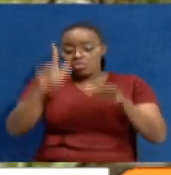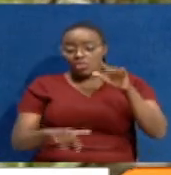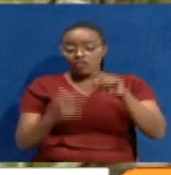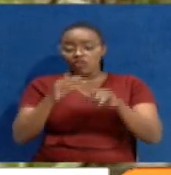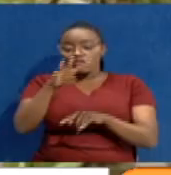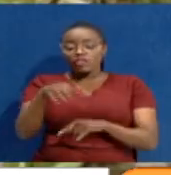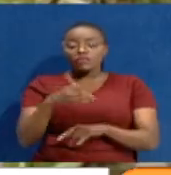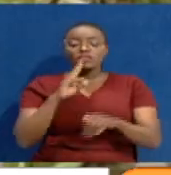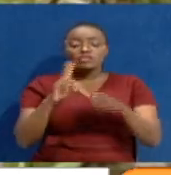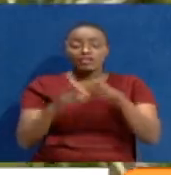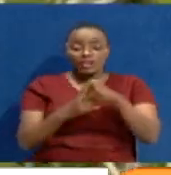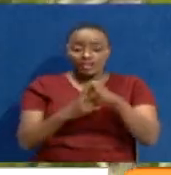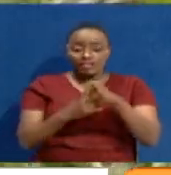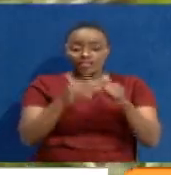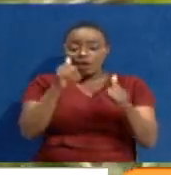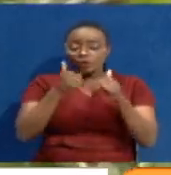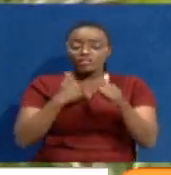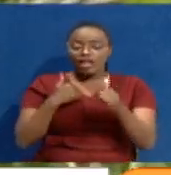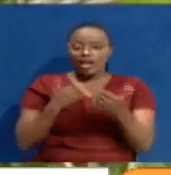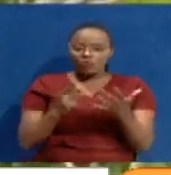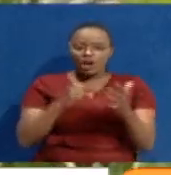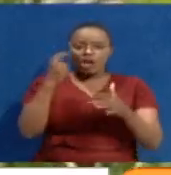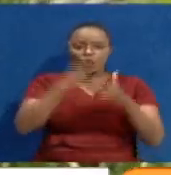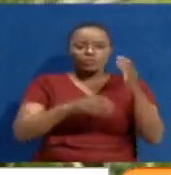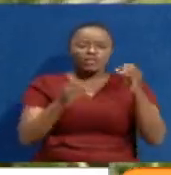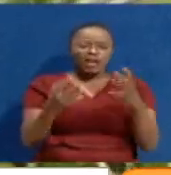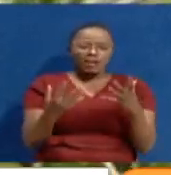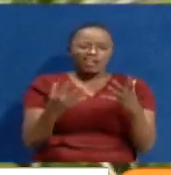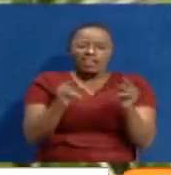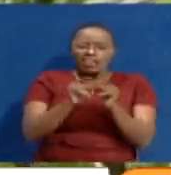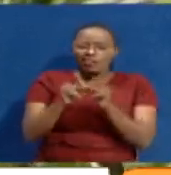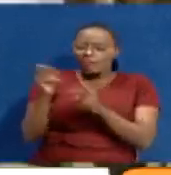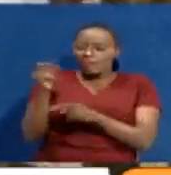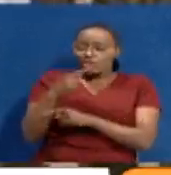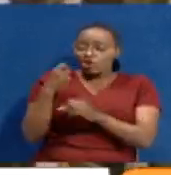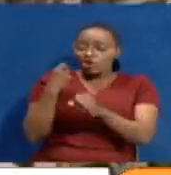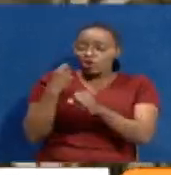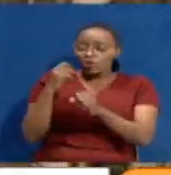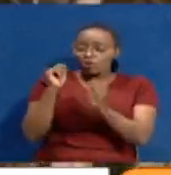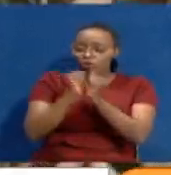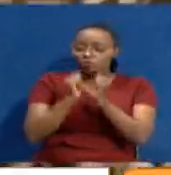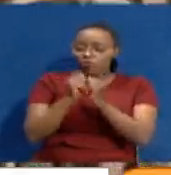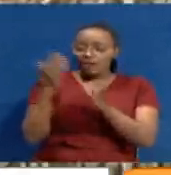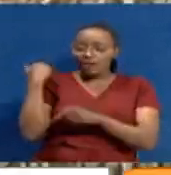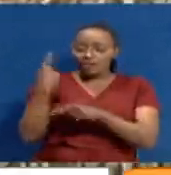down from the 4,700 shillings it retailed at in October last year.